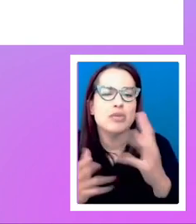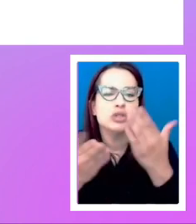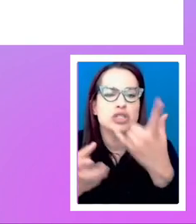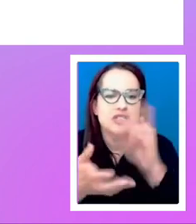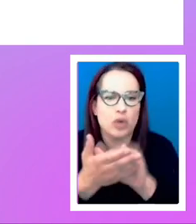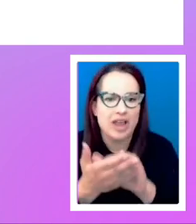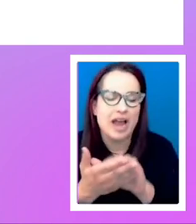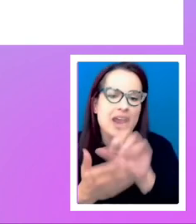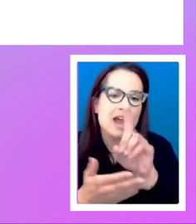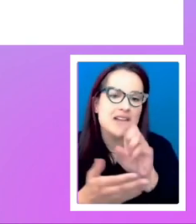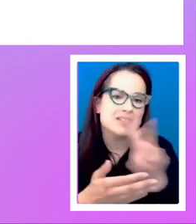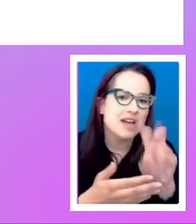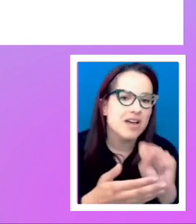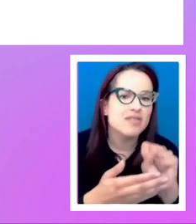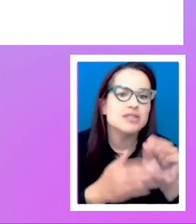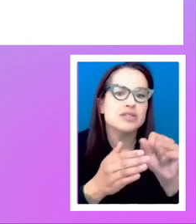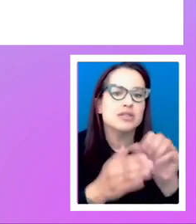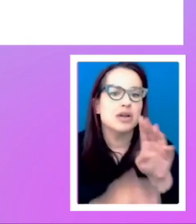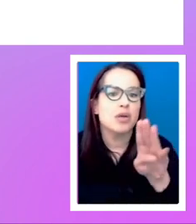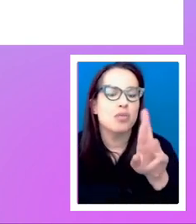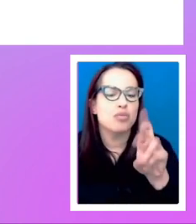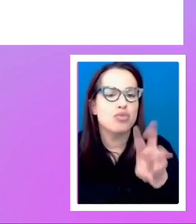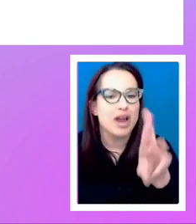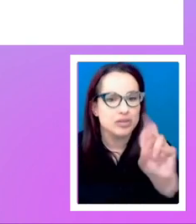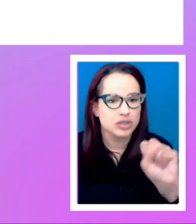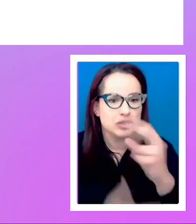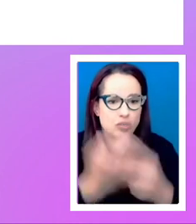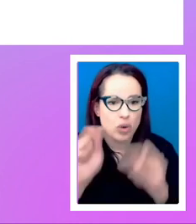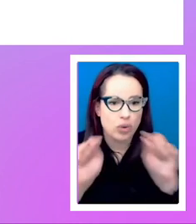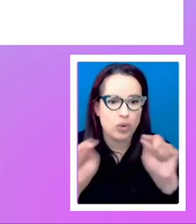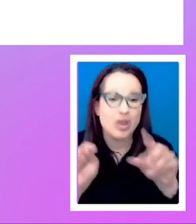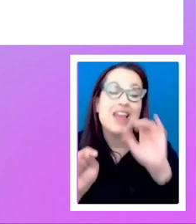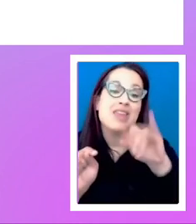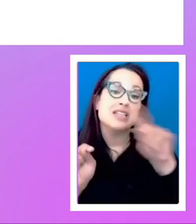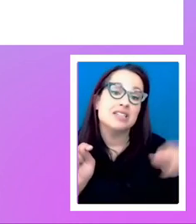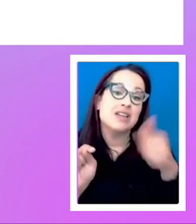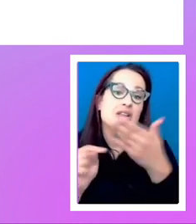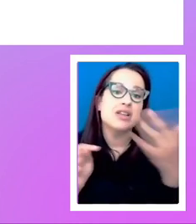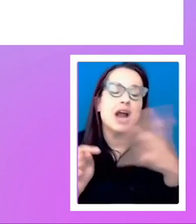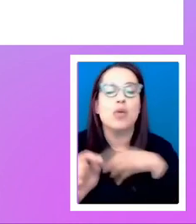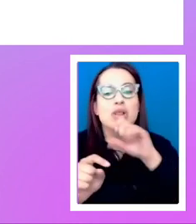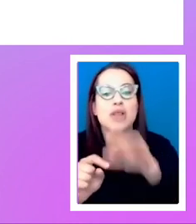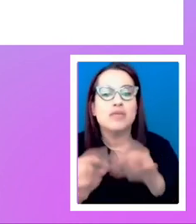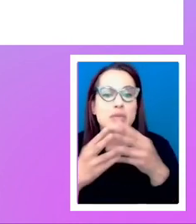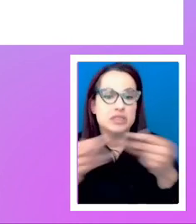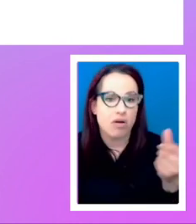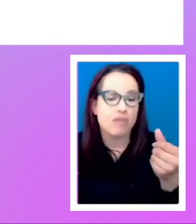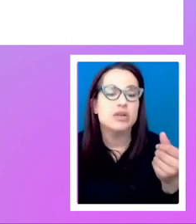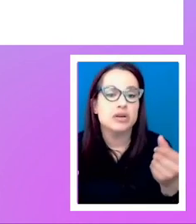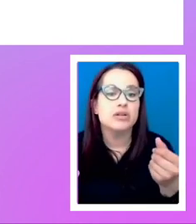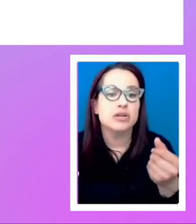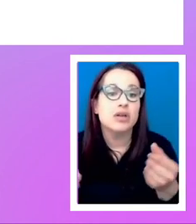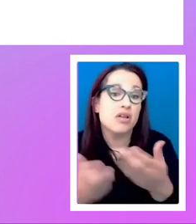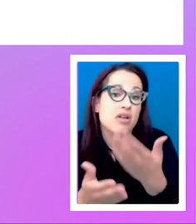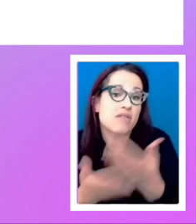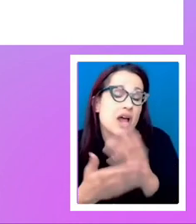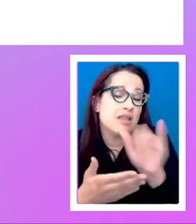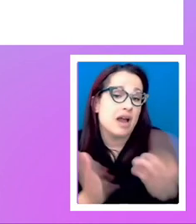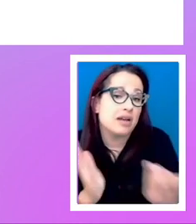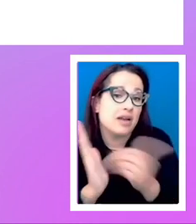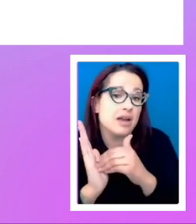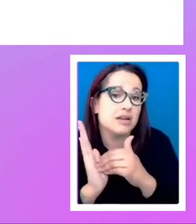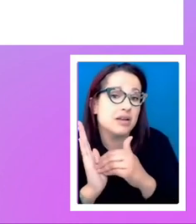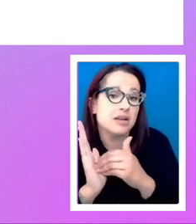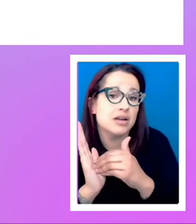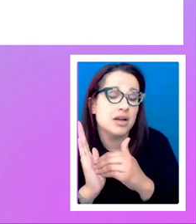devs or browsers? that, yeah, that, that's another thing I would love to be solved is, is the fact that, you know, again, it